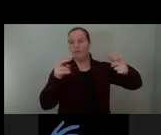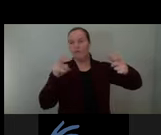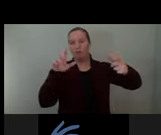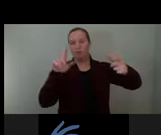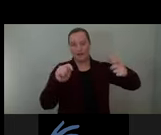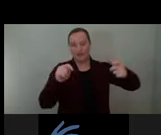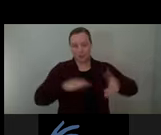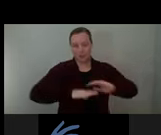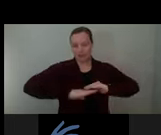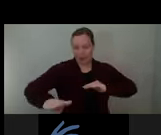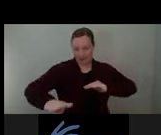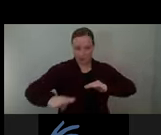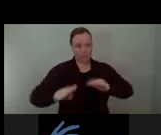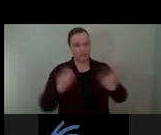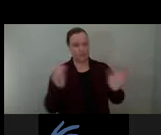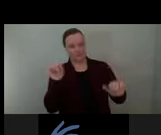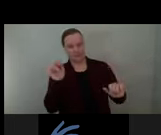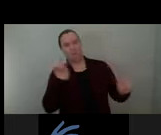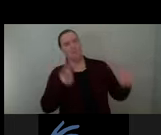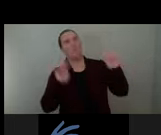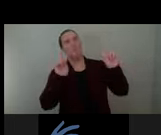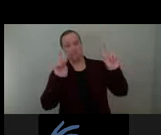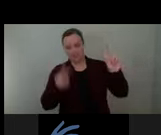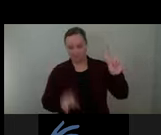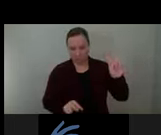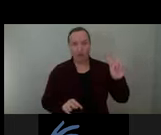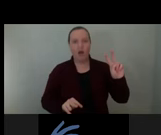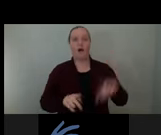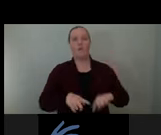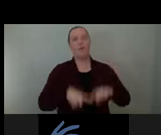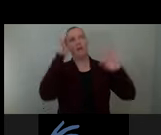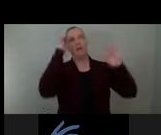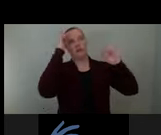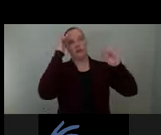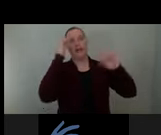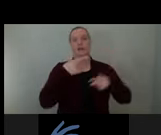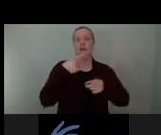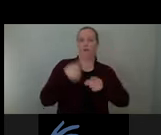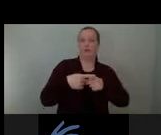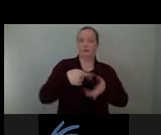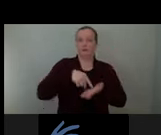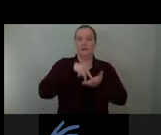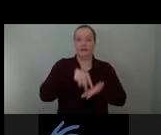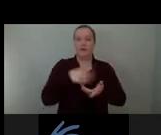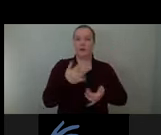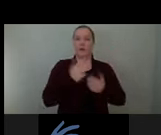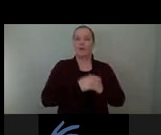while crossing the intersection. We elected not to paint the entire bents to eliminate the need for any road closure